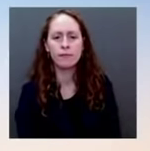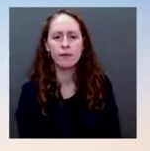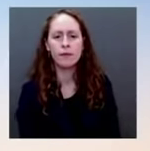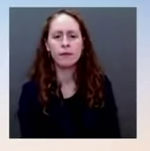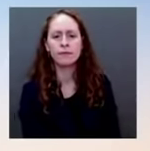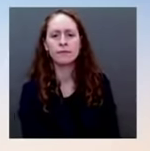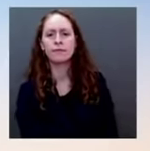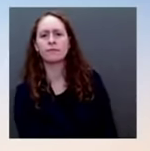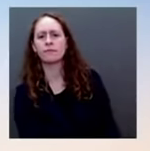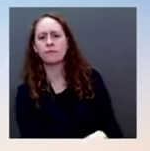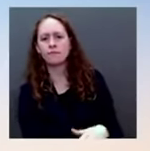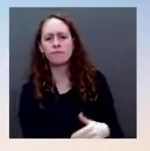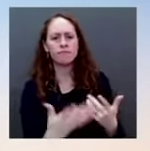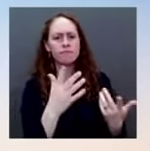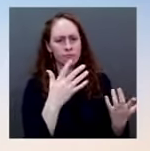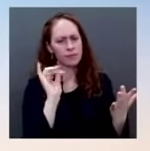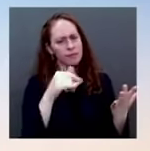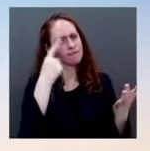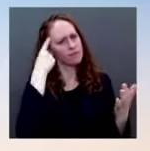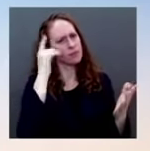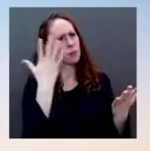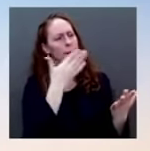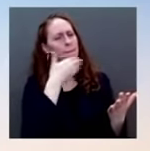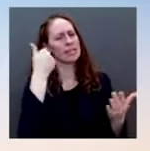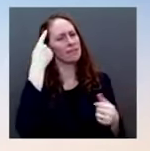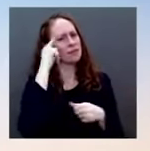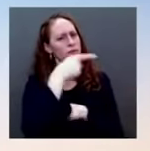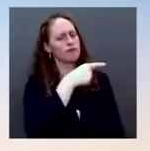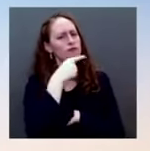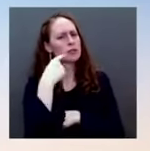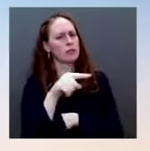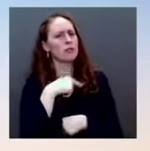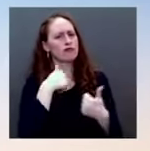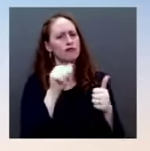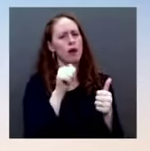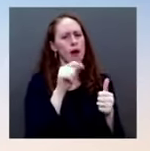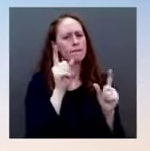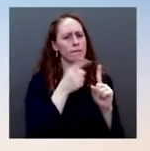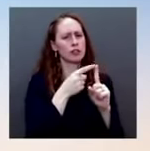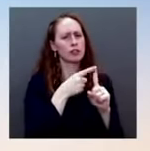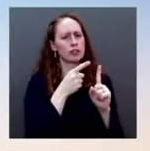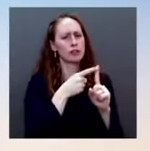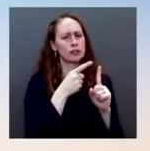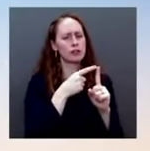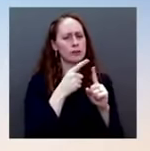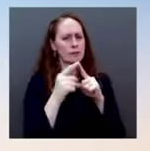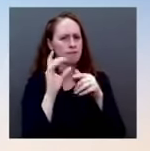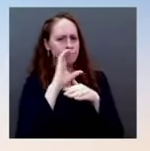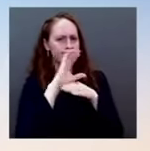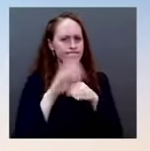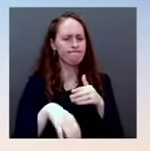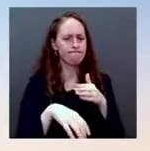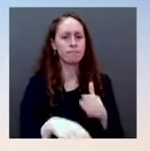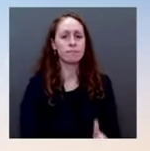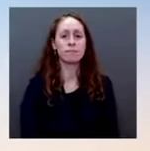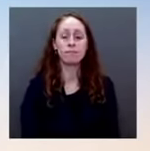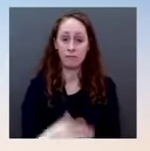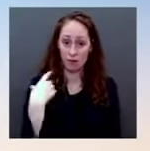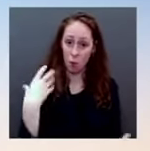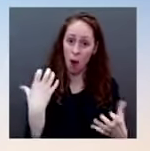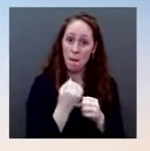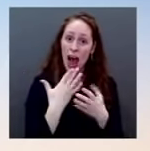not to get into an escalatory spiral. It is to find a way forward consistent with our principles,